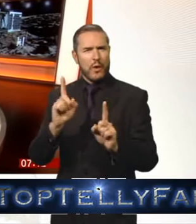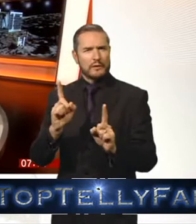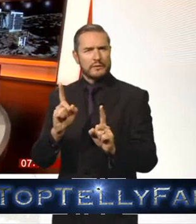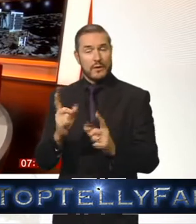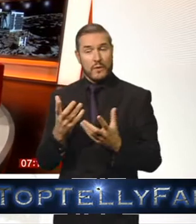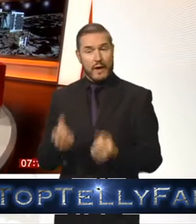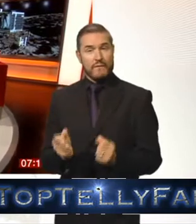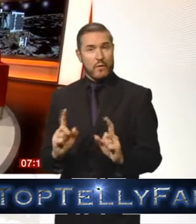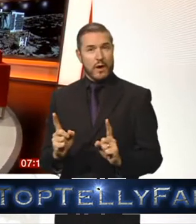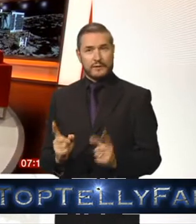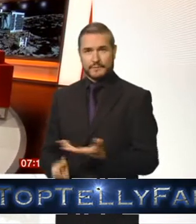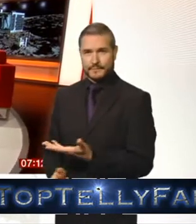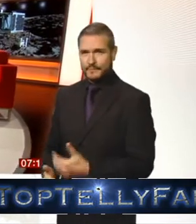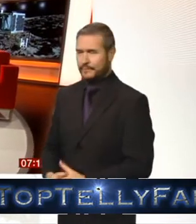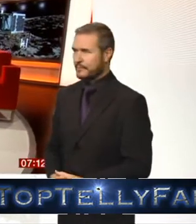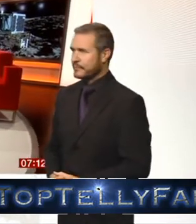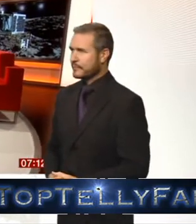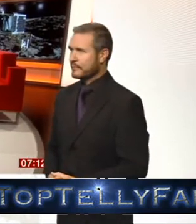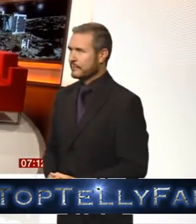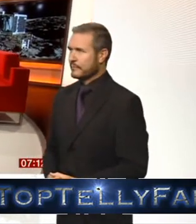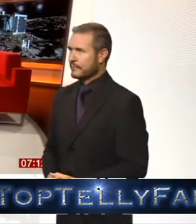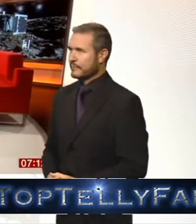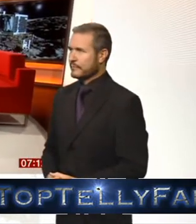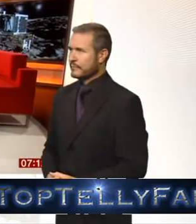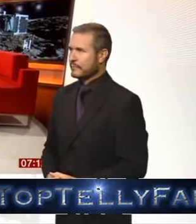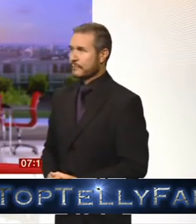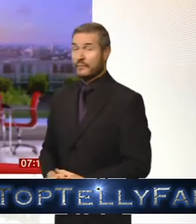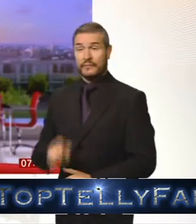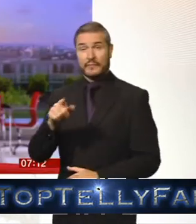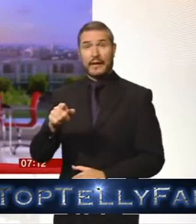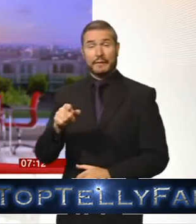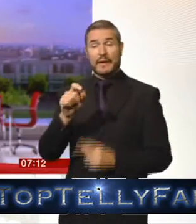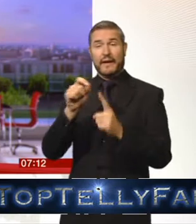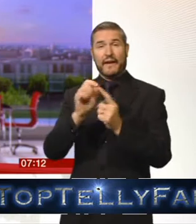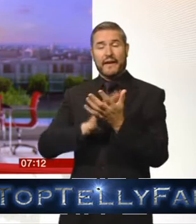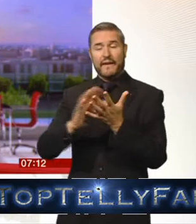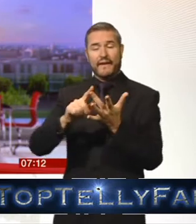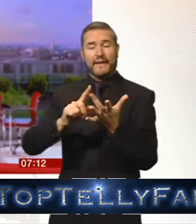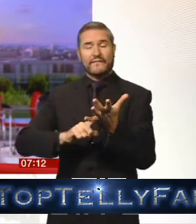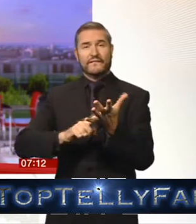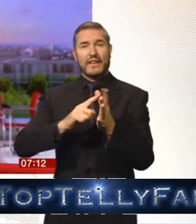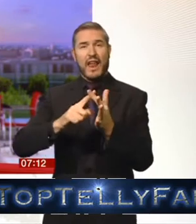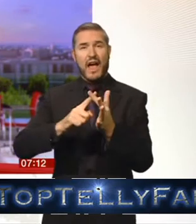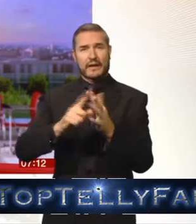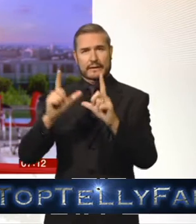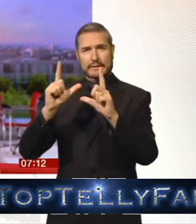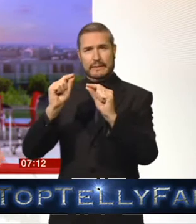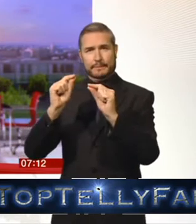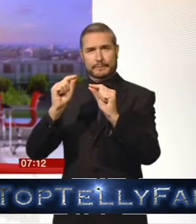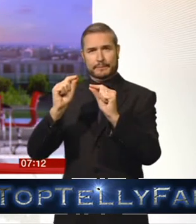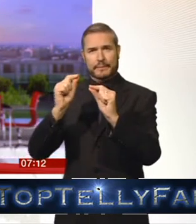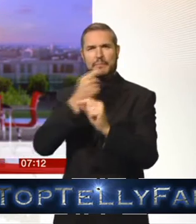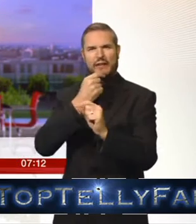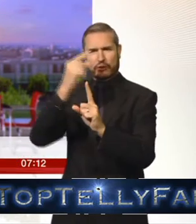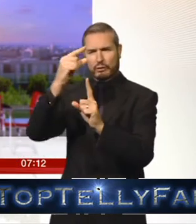what condition is the craft in well at the moment Philae has gone to sleep the hope is that they've moved it slightly they've